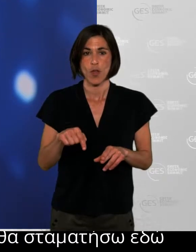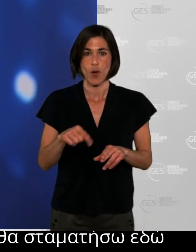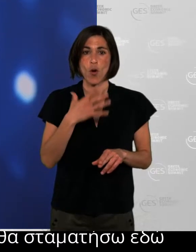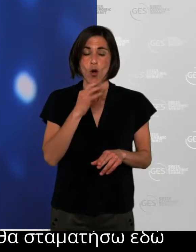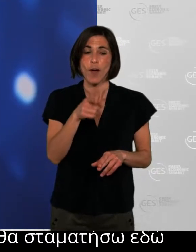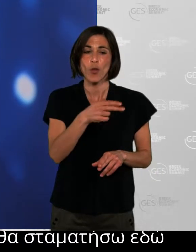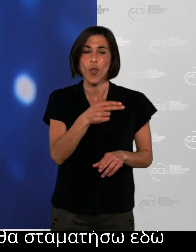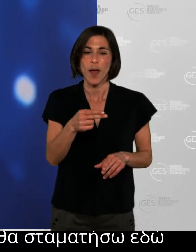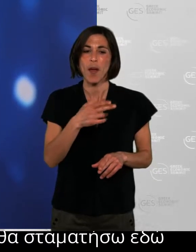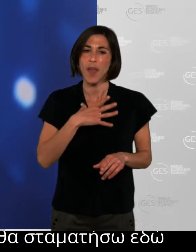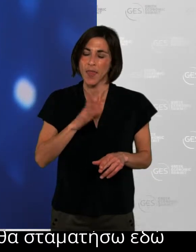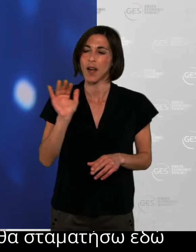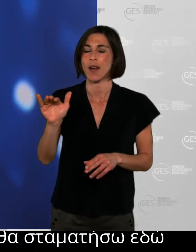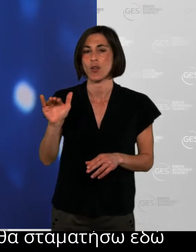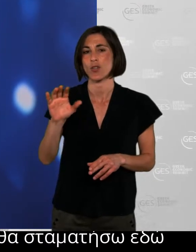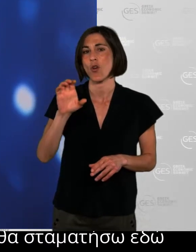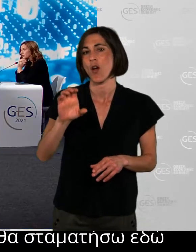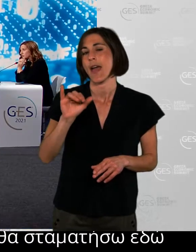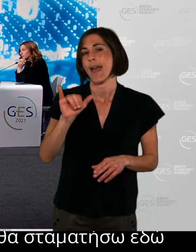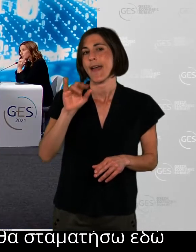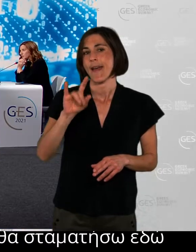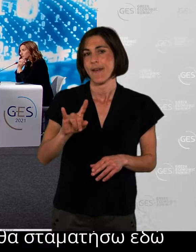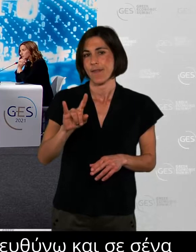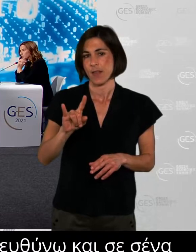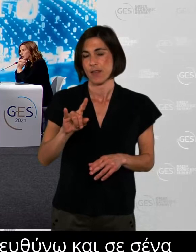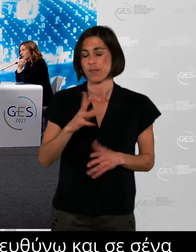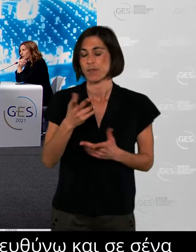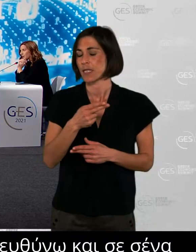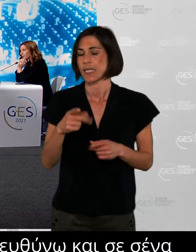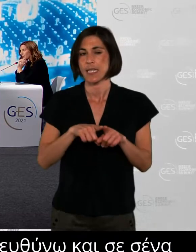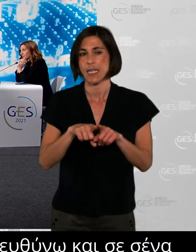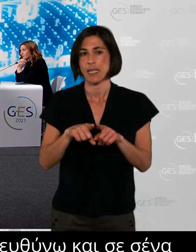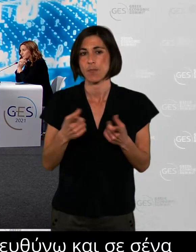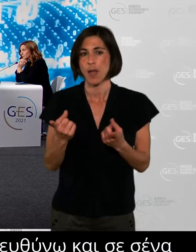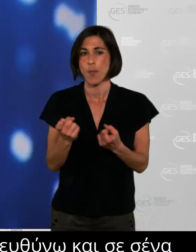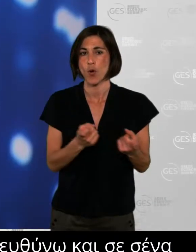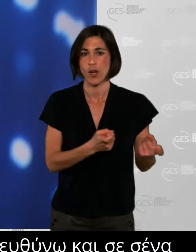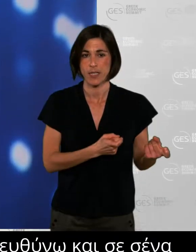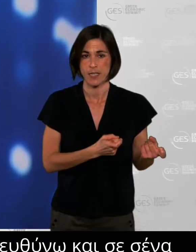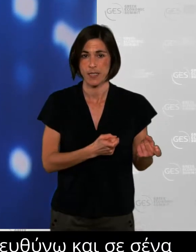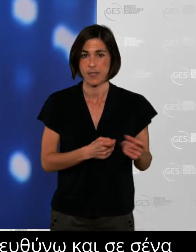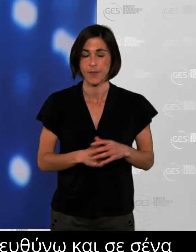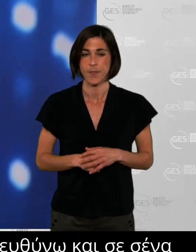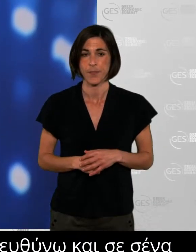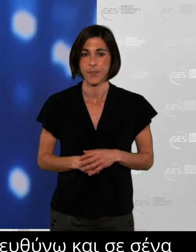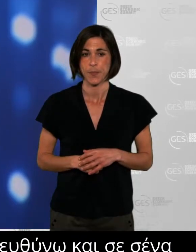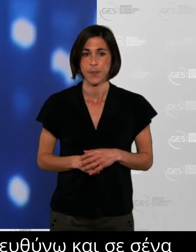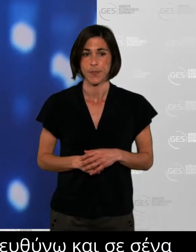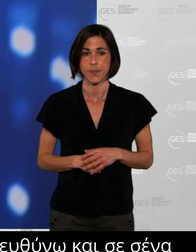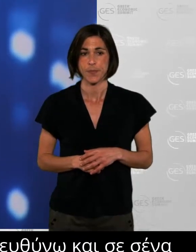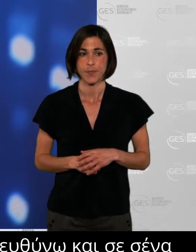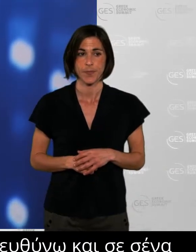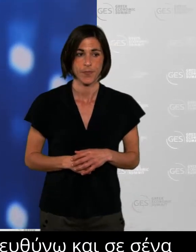the challenges and the expectations from leadership. Everything seems to be changing. I believe that this